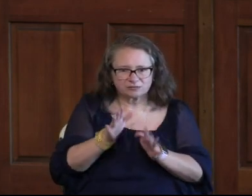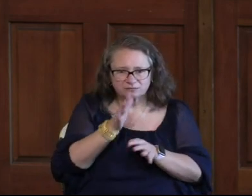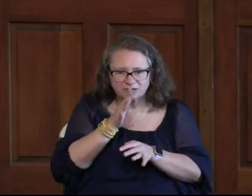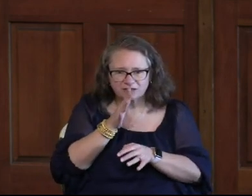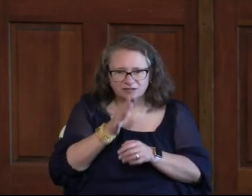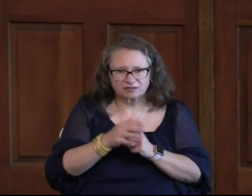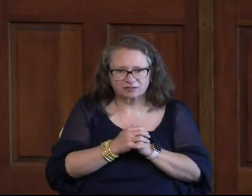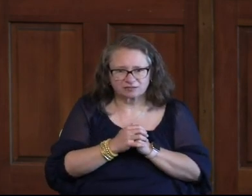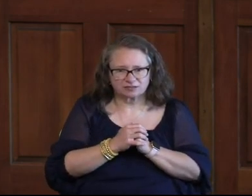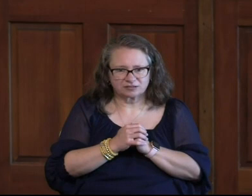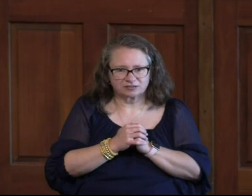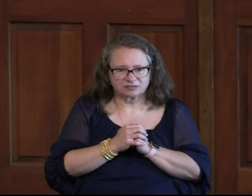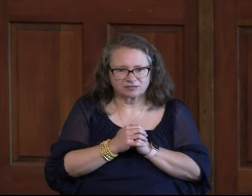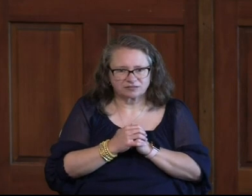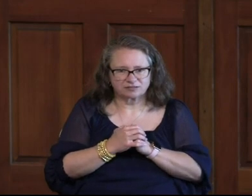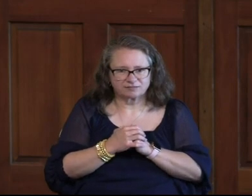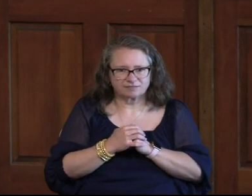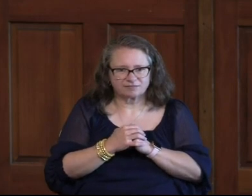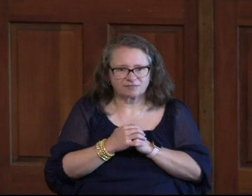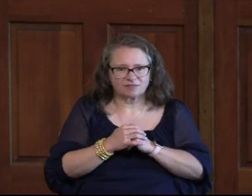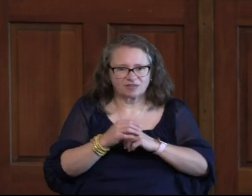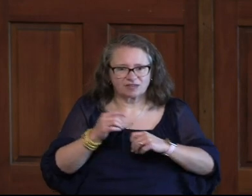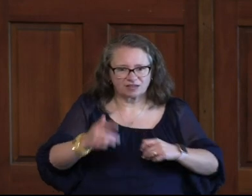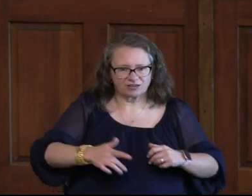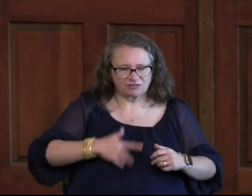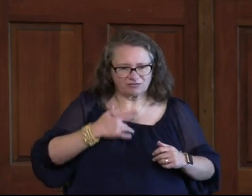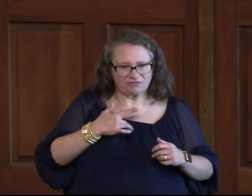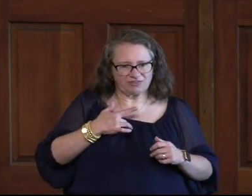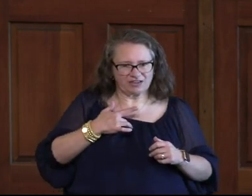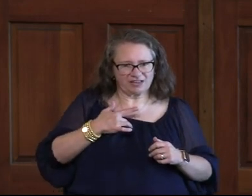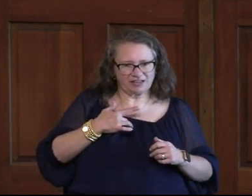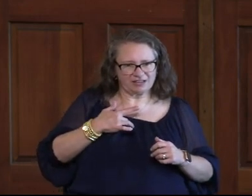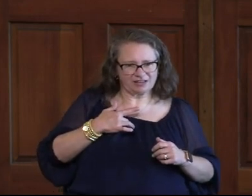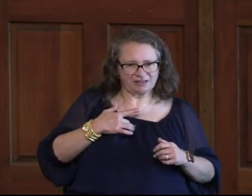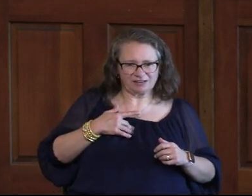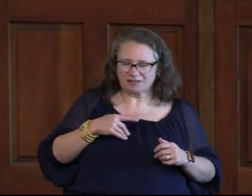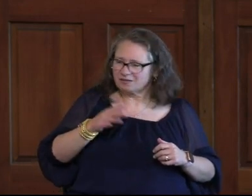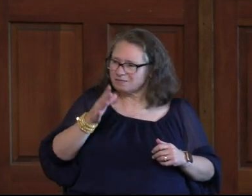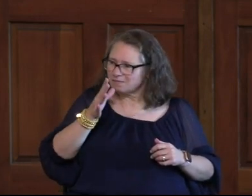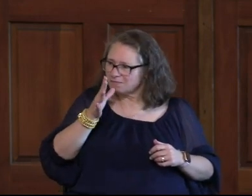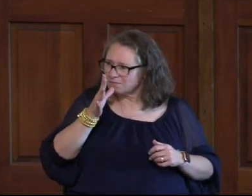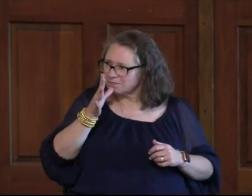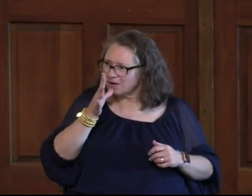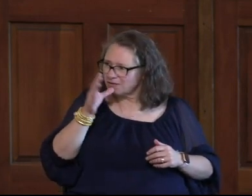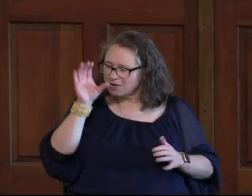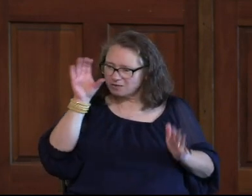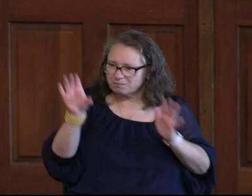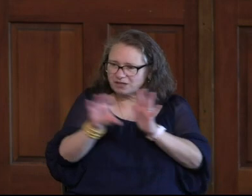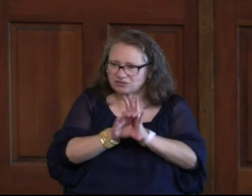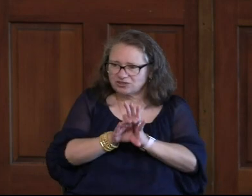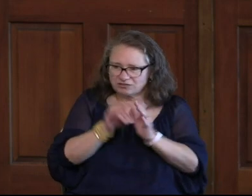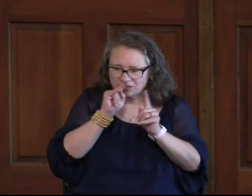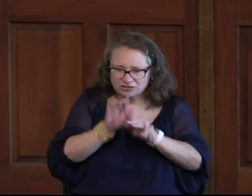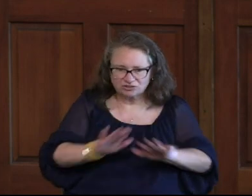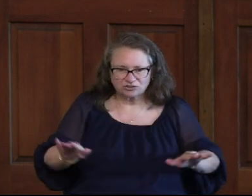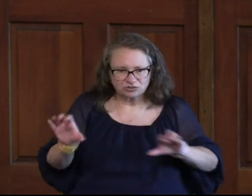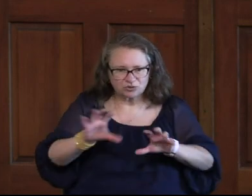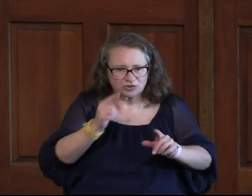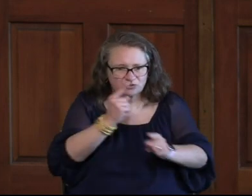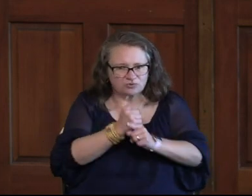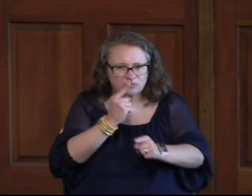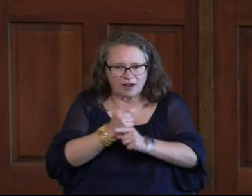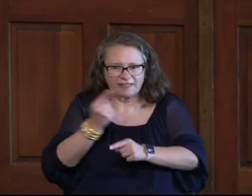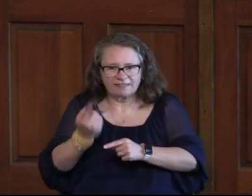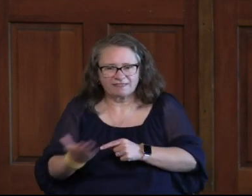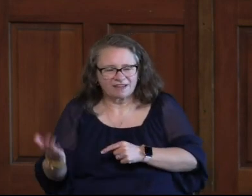Motherhood There It Is And You Feel It And I Got Moms They Don't We Only Post Pictures Of Our Kids When They're Doing The Right